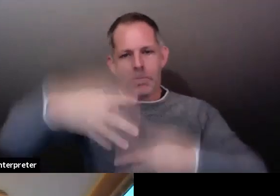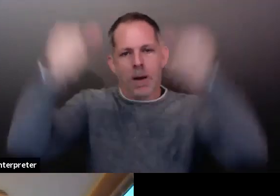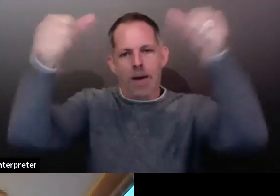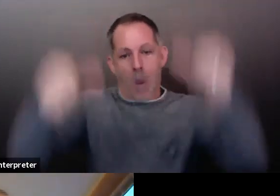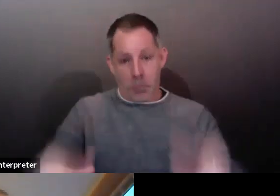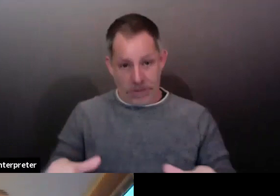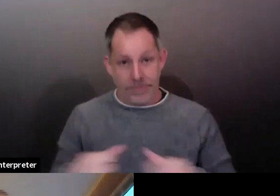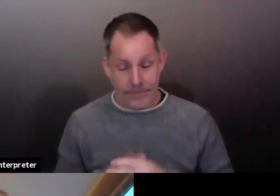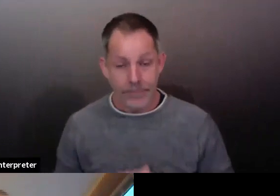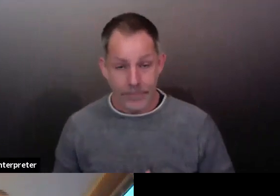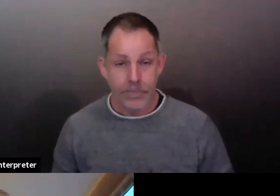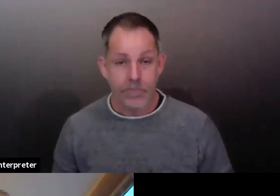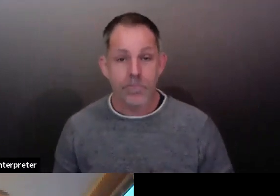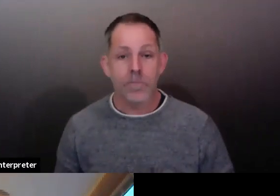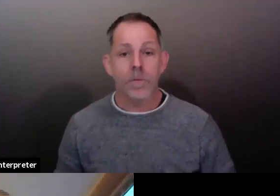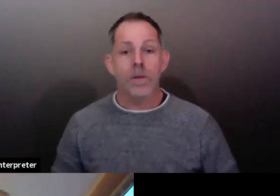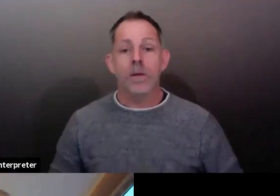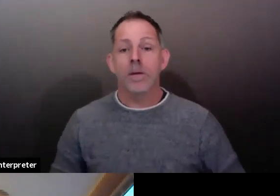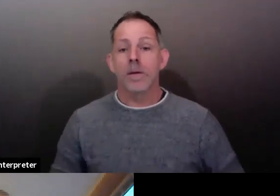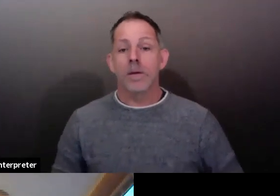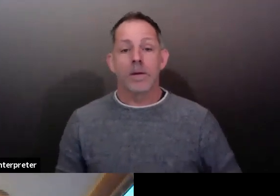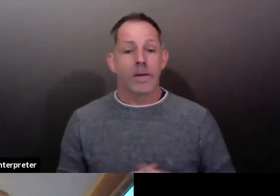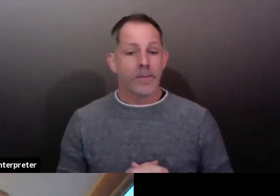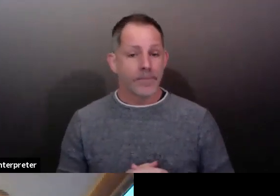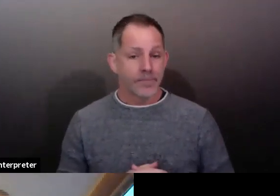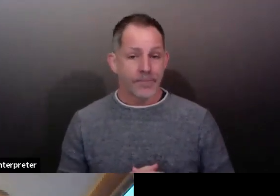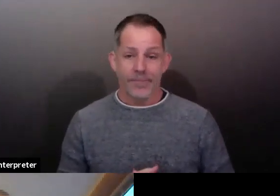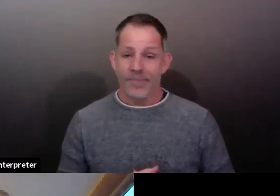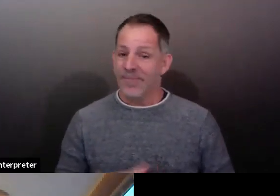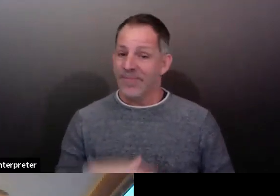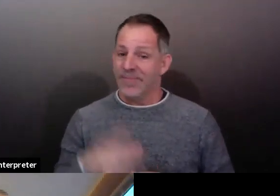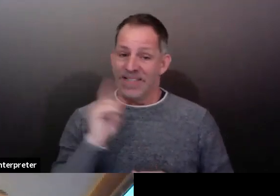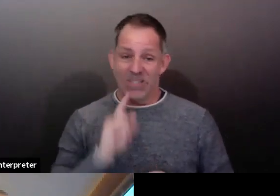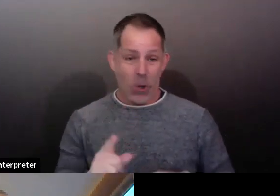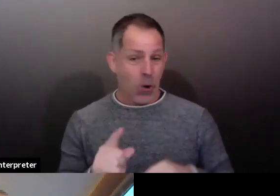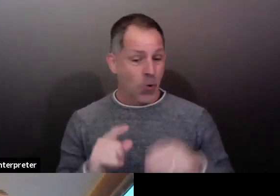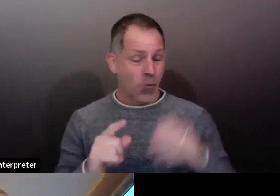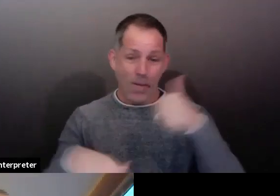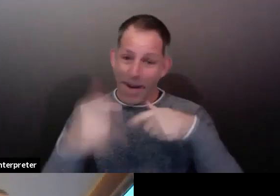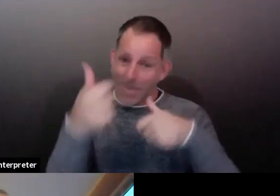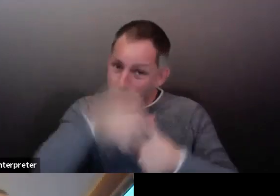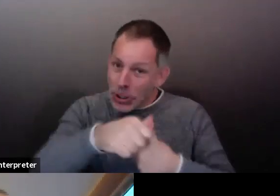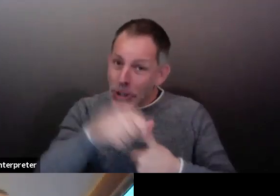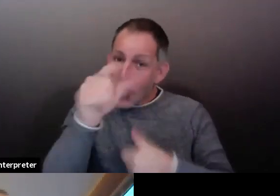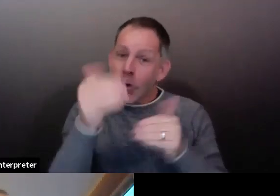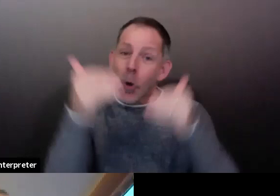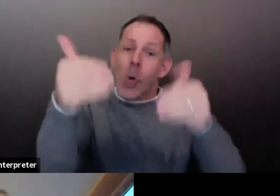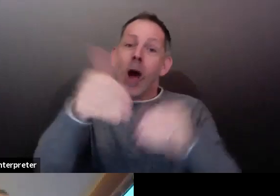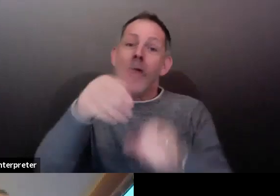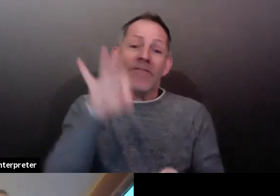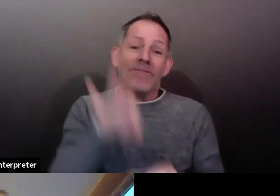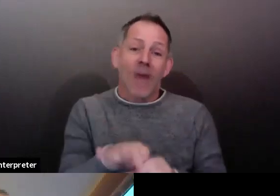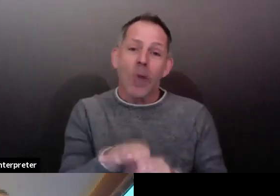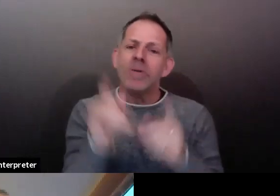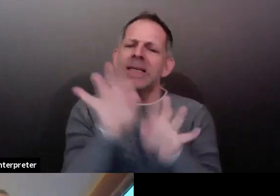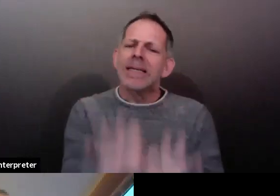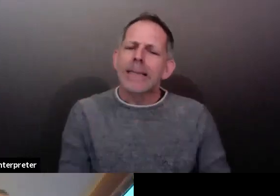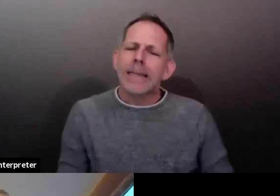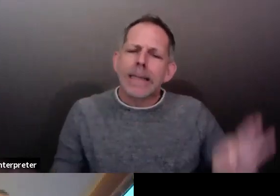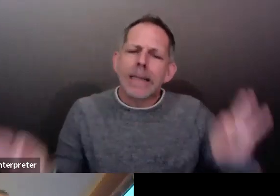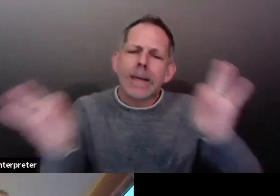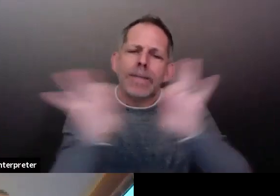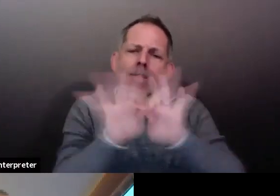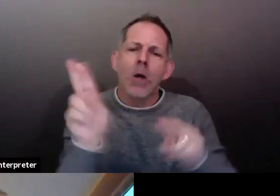smart. Keep our social distancing measures in place. Wear a mask. Don't gather with more than five people from outside your household